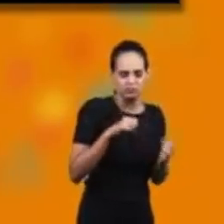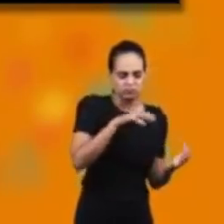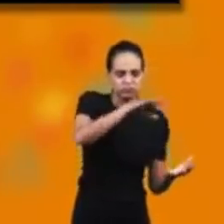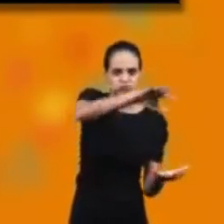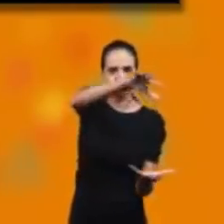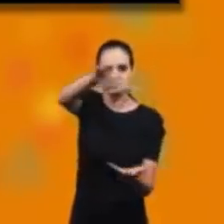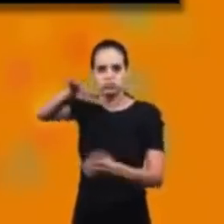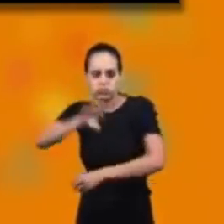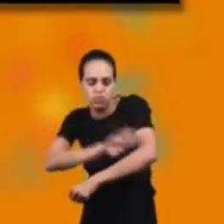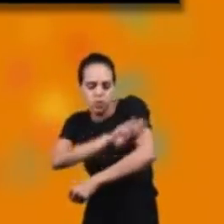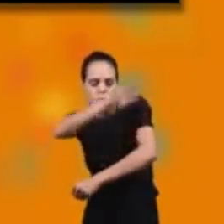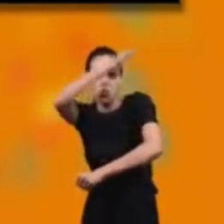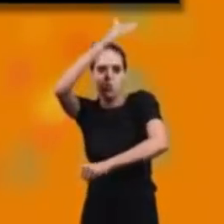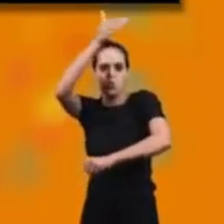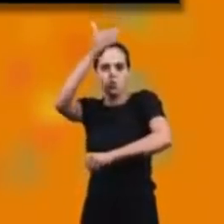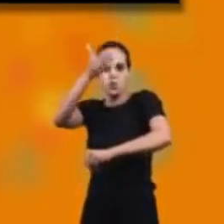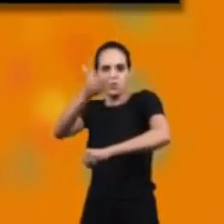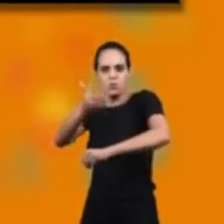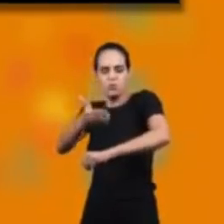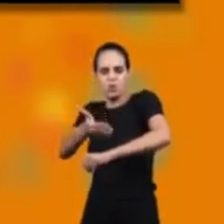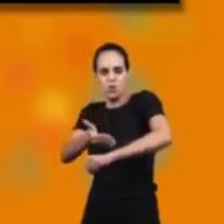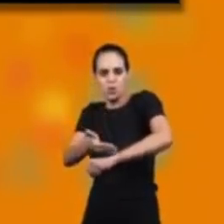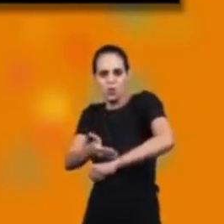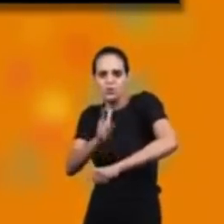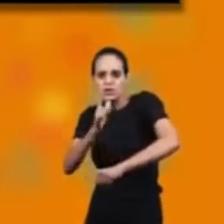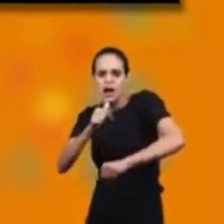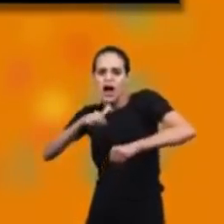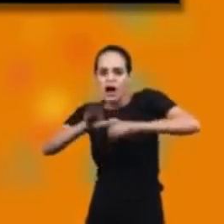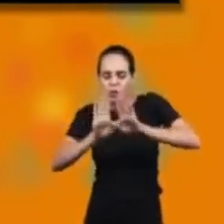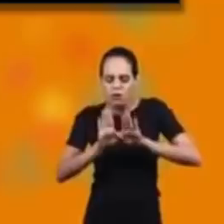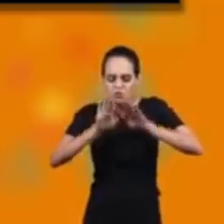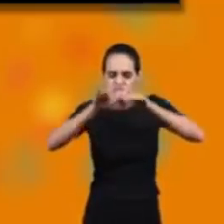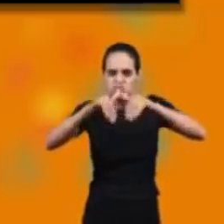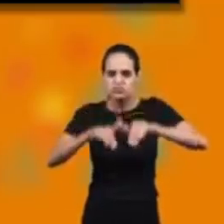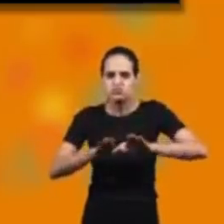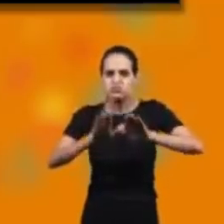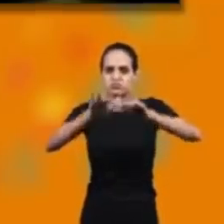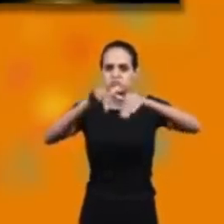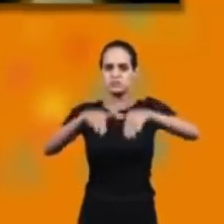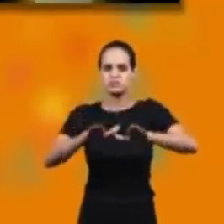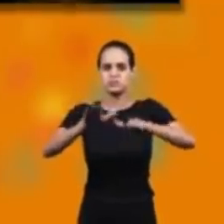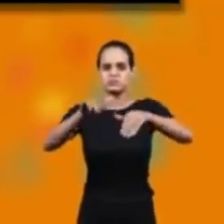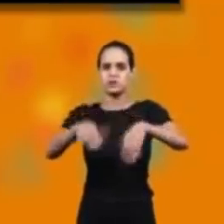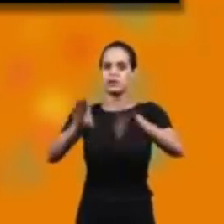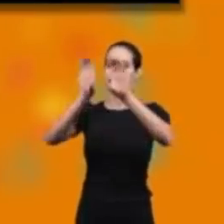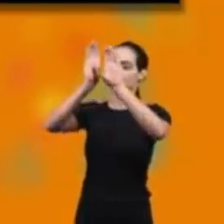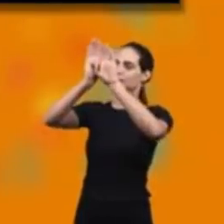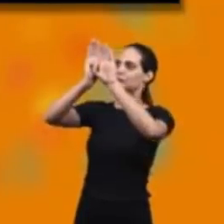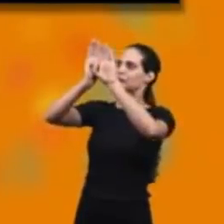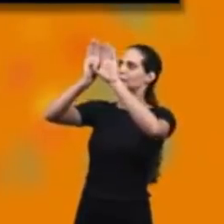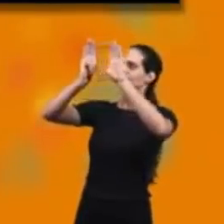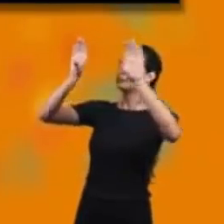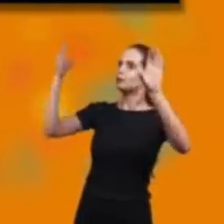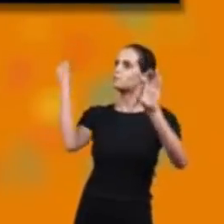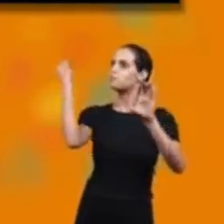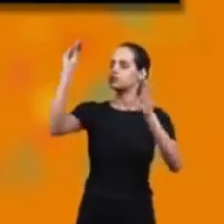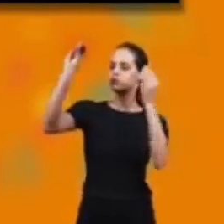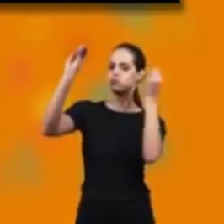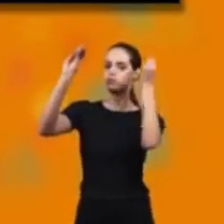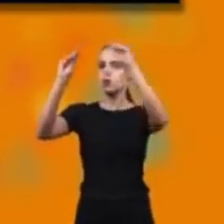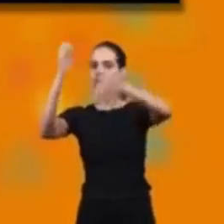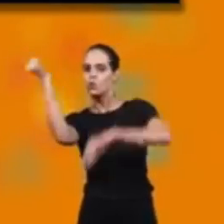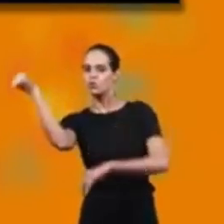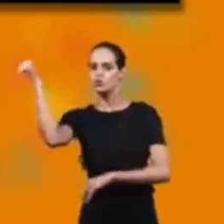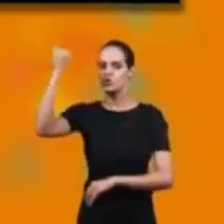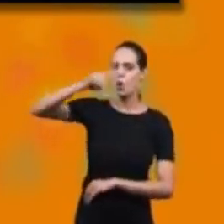Levantaste montes, separaste mares Do céu puseste o sol